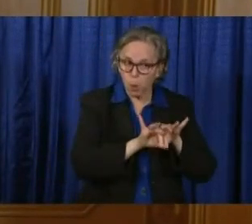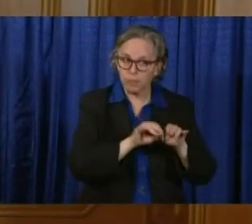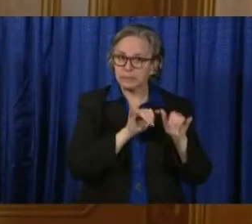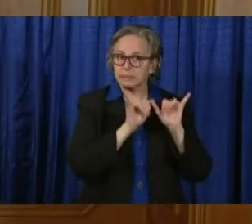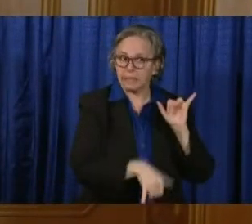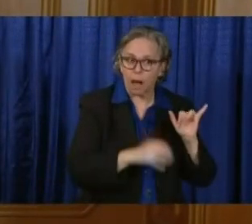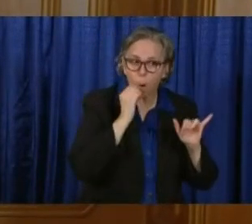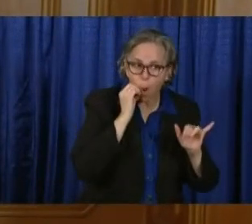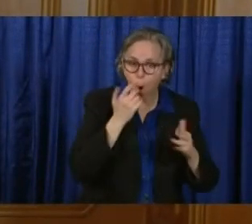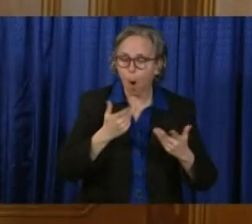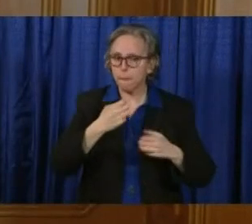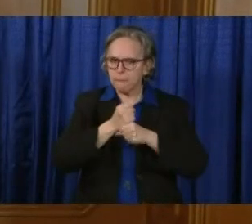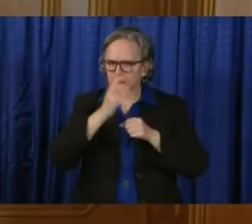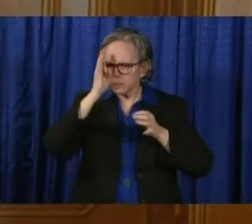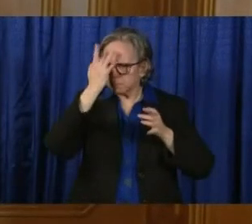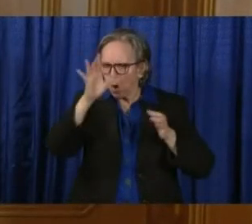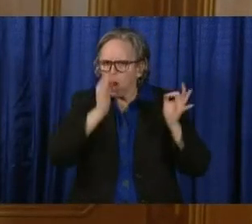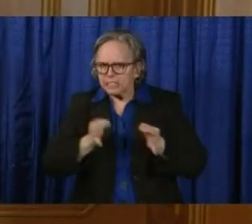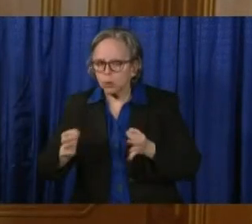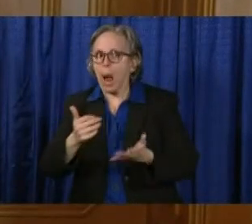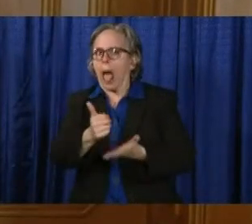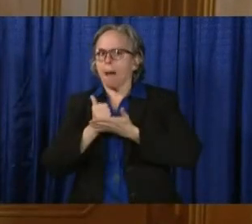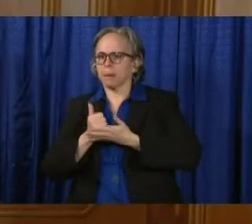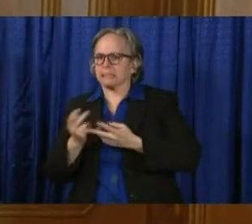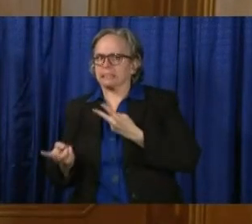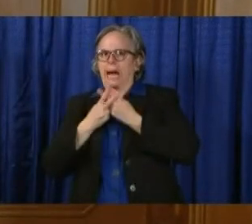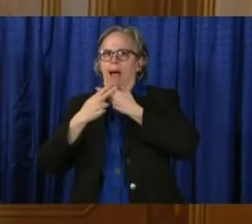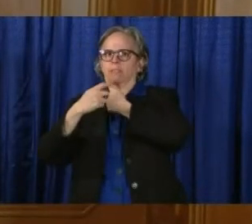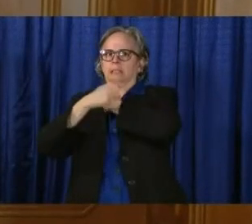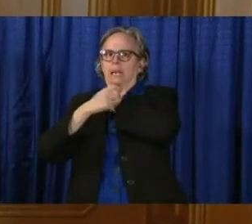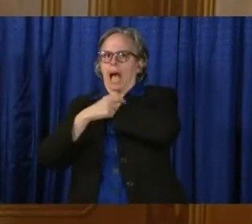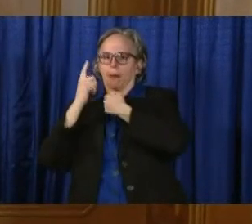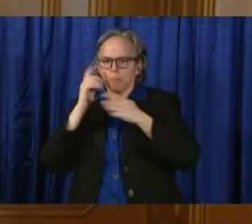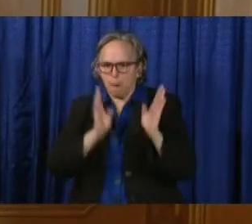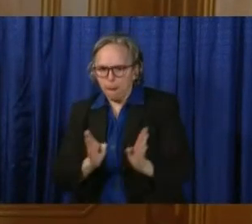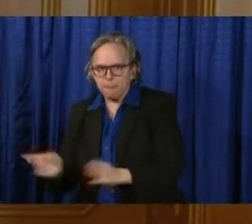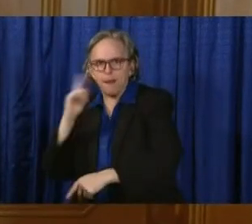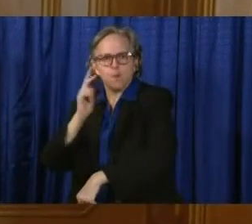You're buying our hospitals time, folks who work in the hospitals.